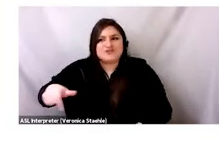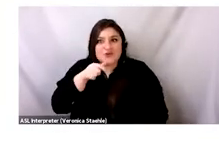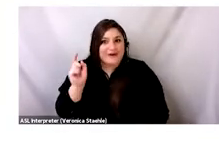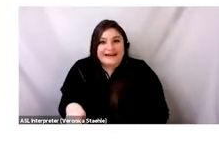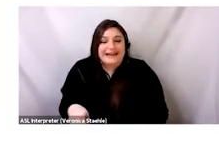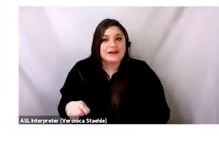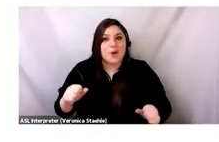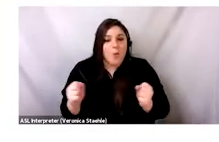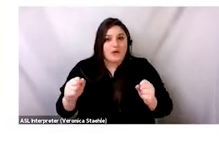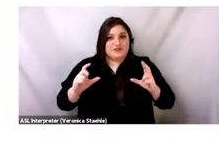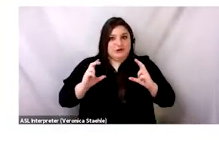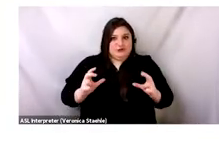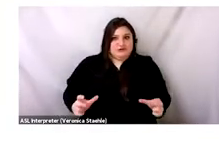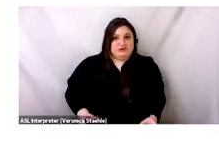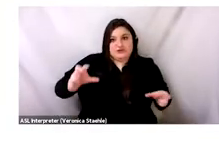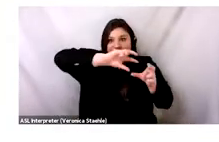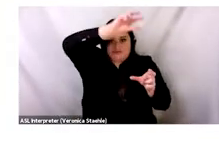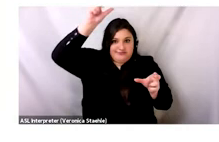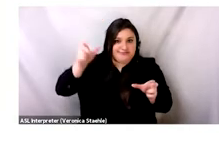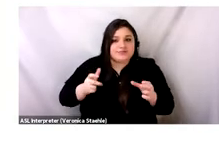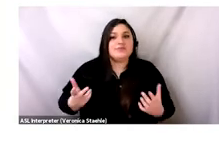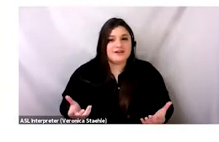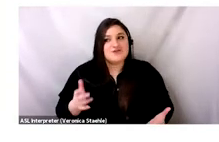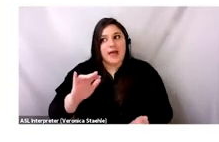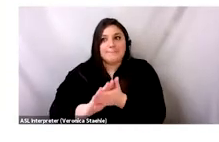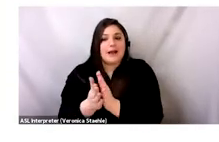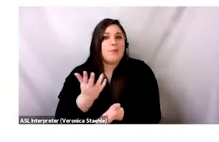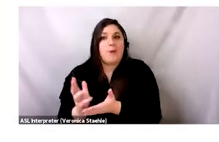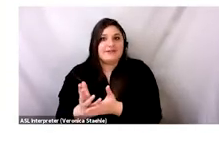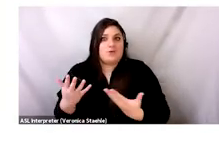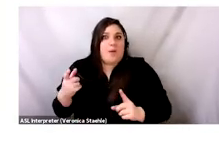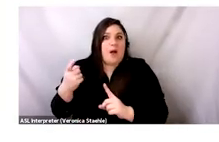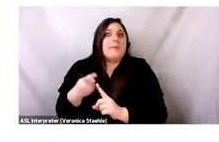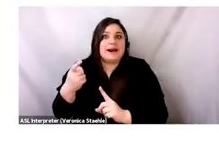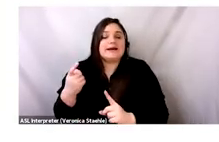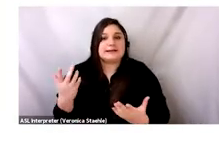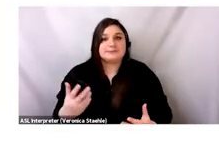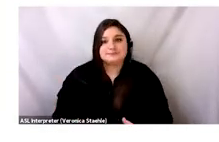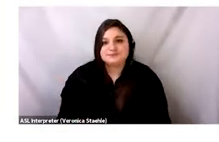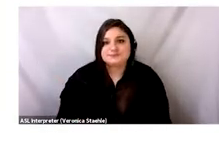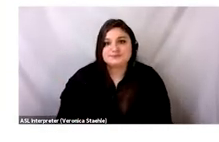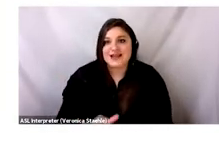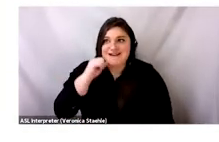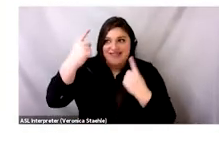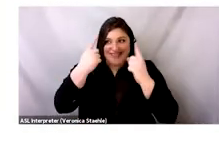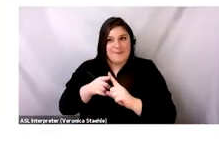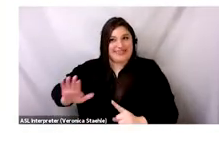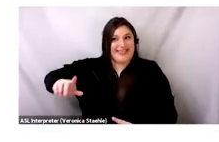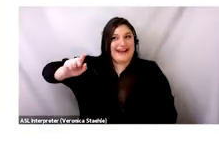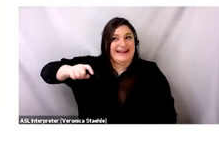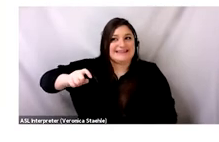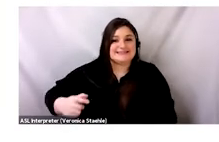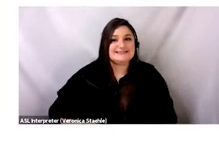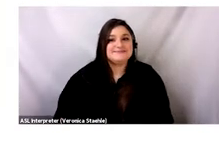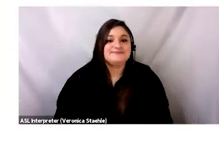The importers will still end up with that on the container. So, again, waste is built into this business model. Also,